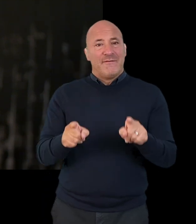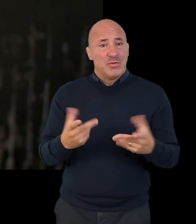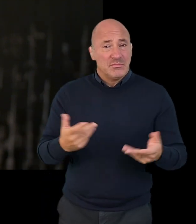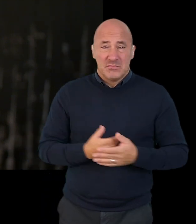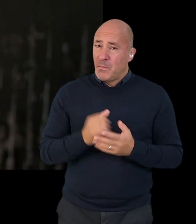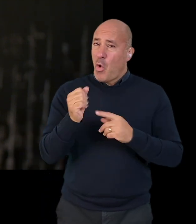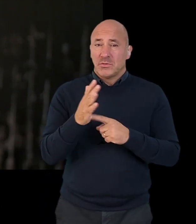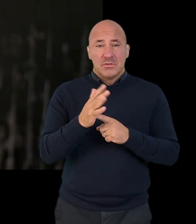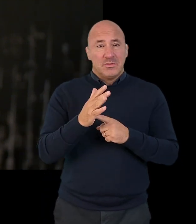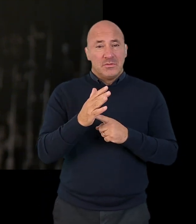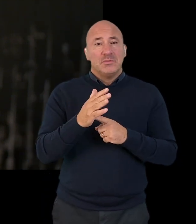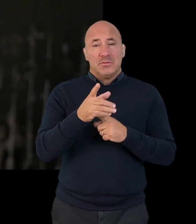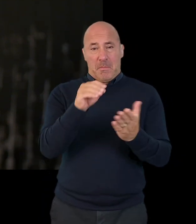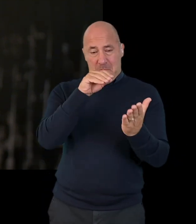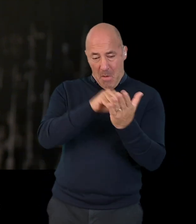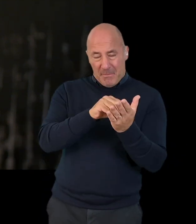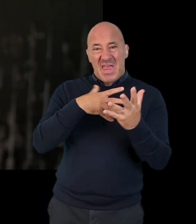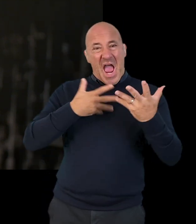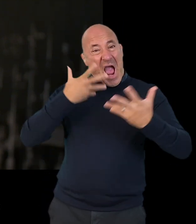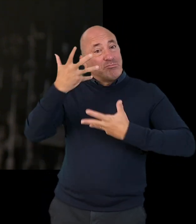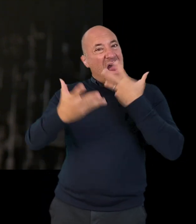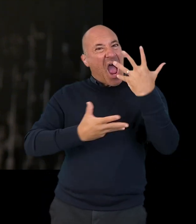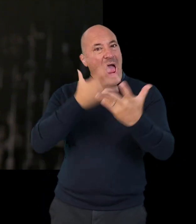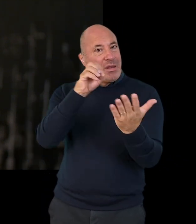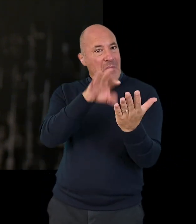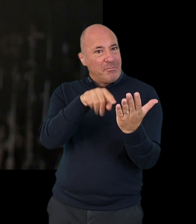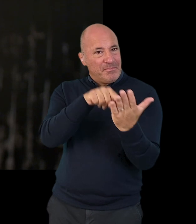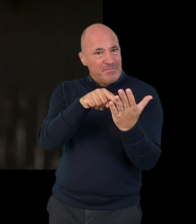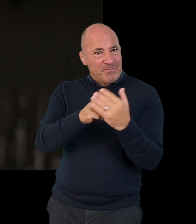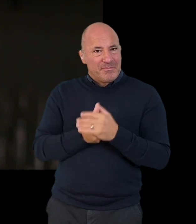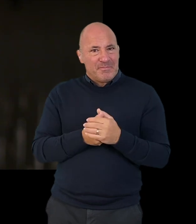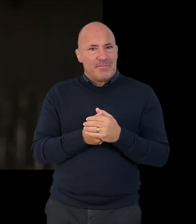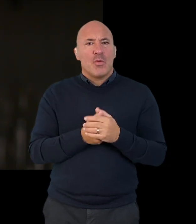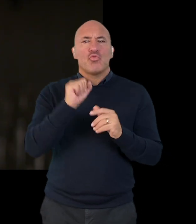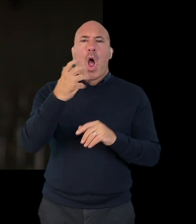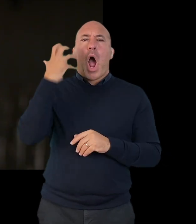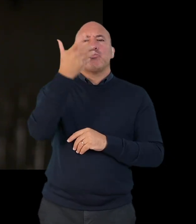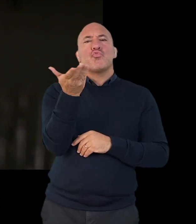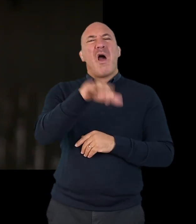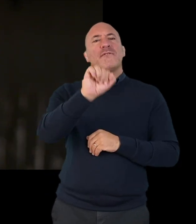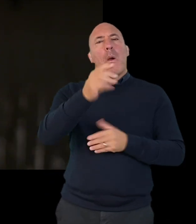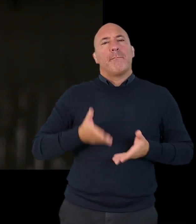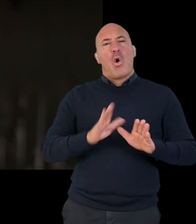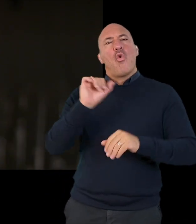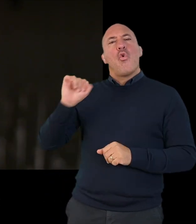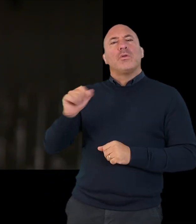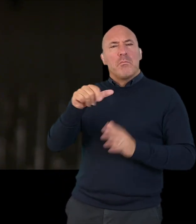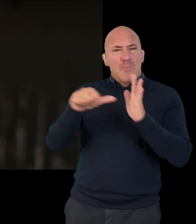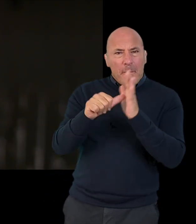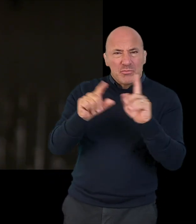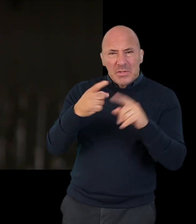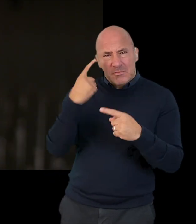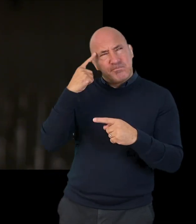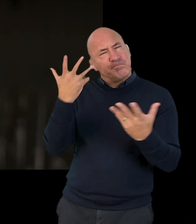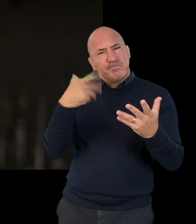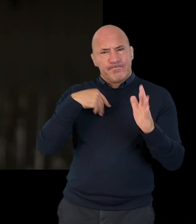different way. This is important and it has to be explained and described in your statement. In relation to problems in your country of